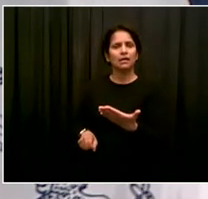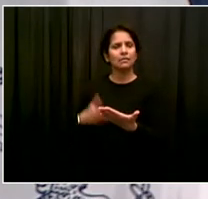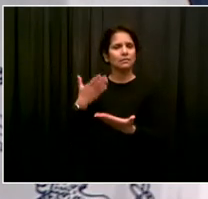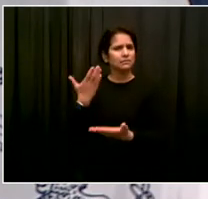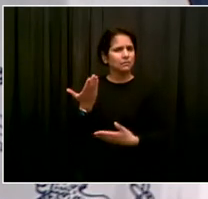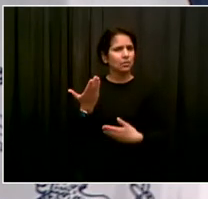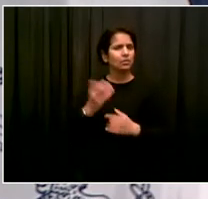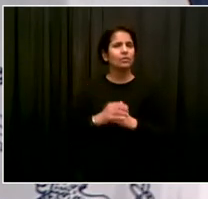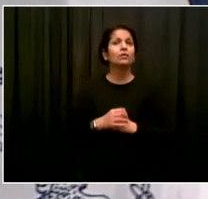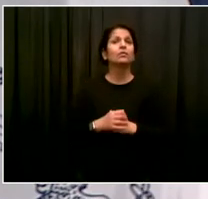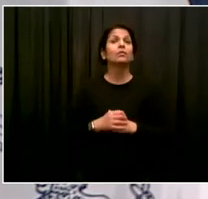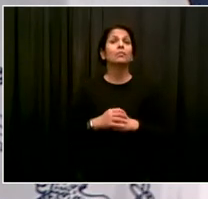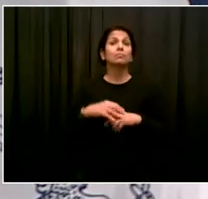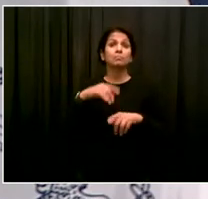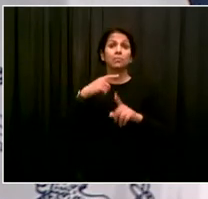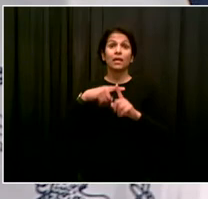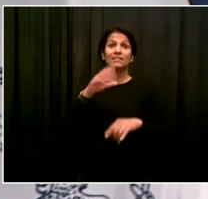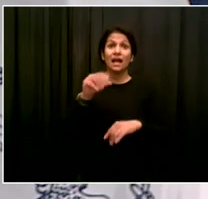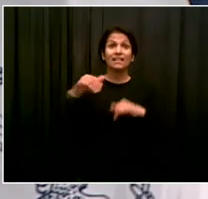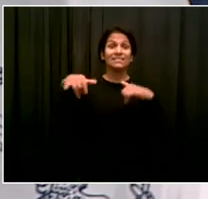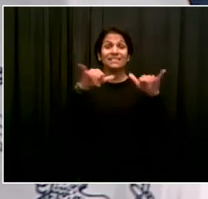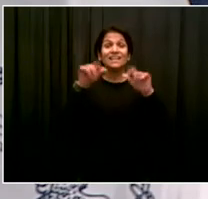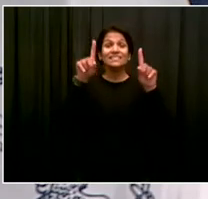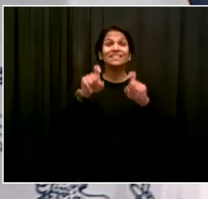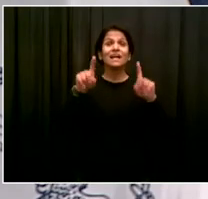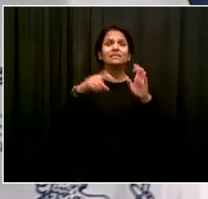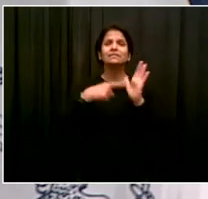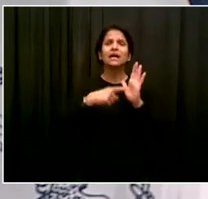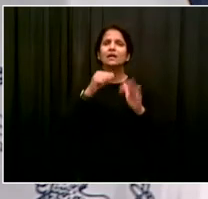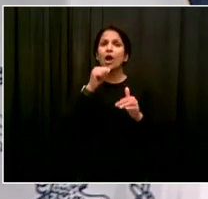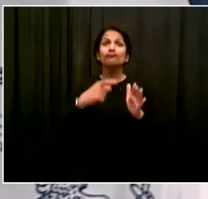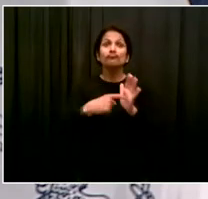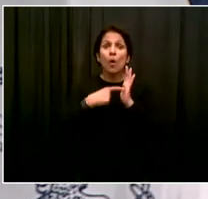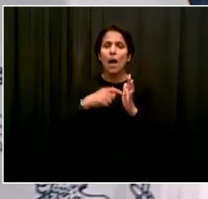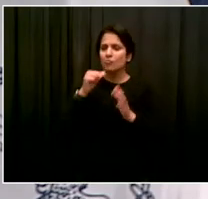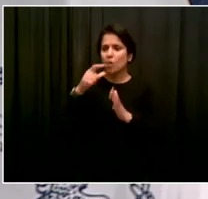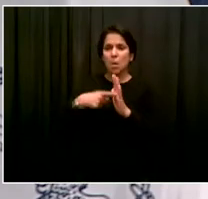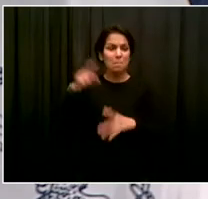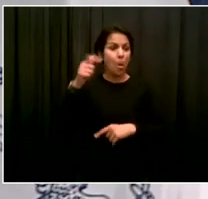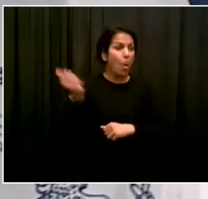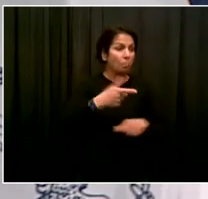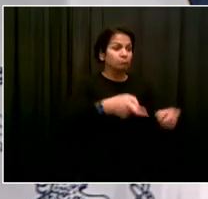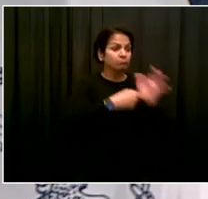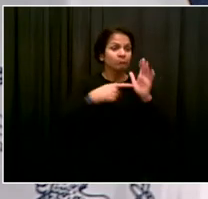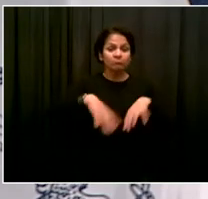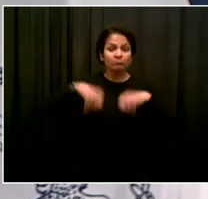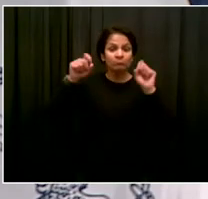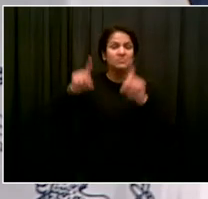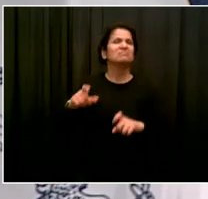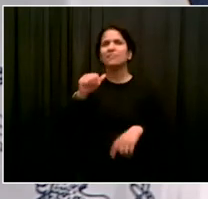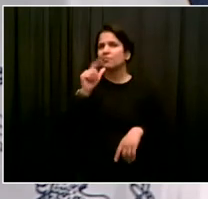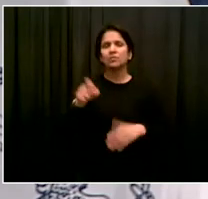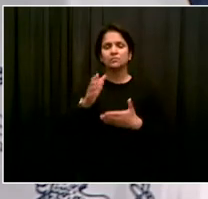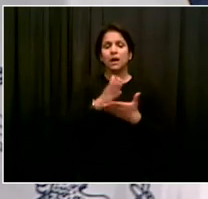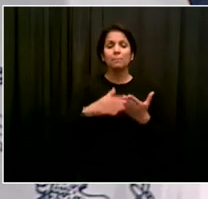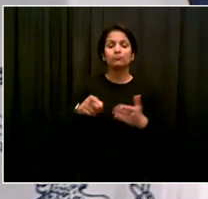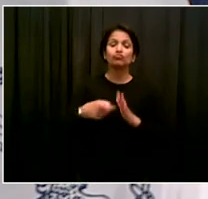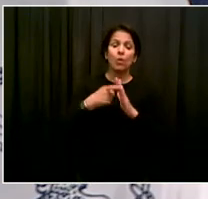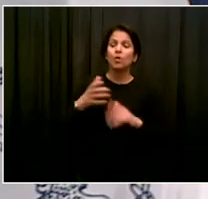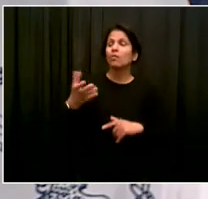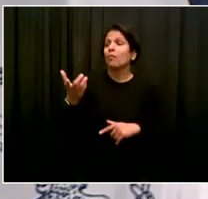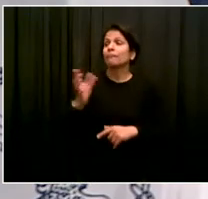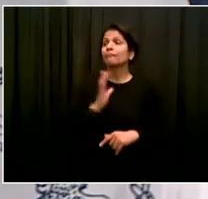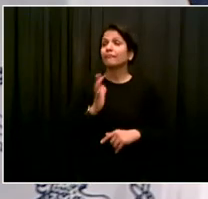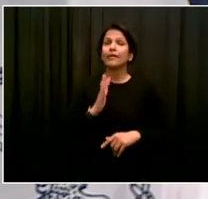do you think the tests are going to mean anything? Will they convey any important information to you as the leader of this system?